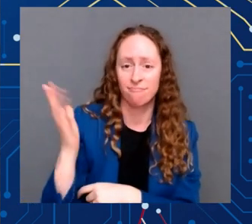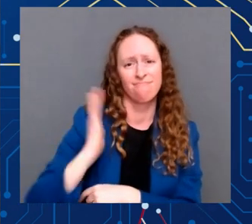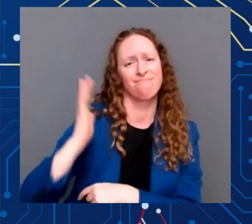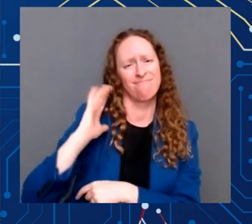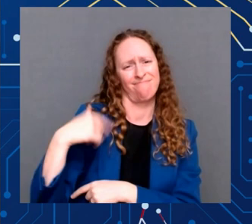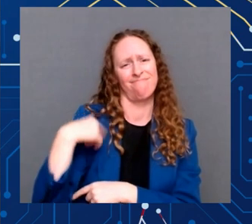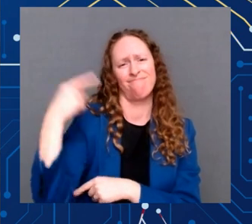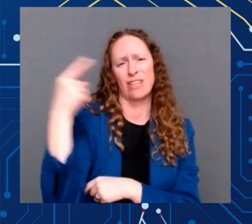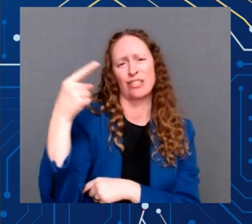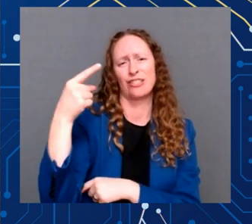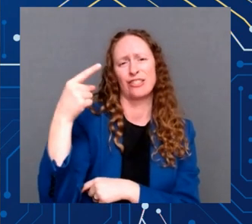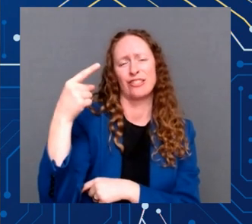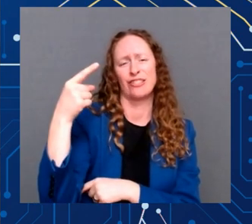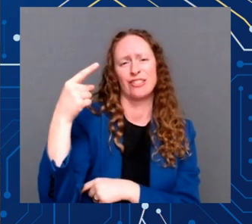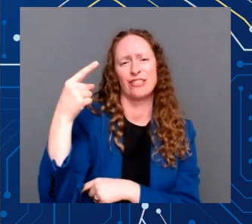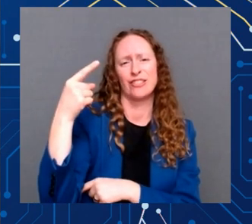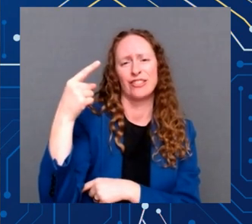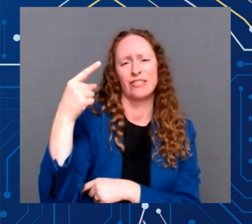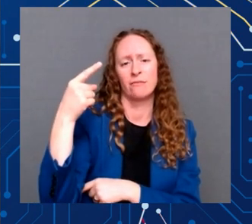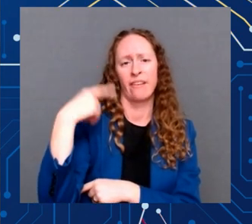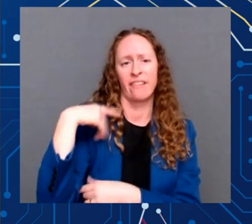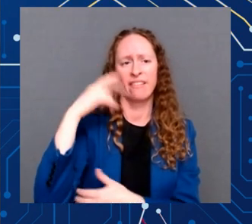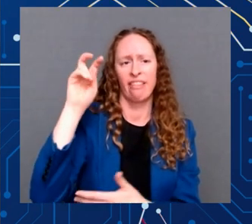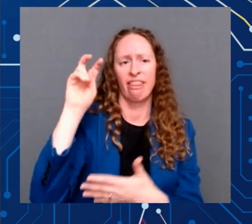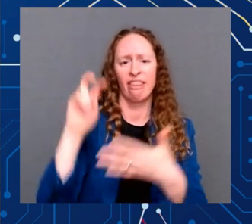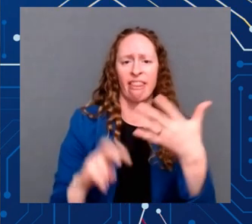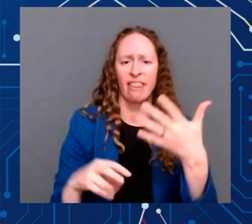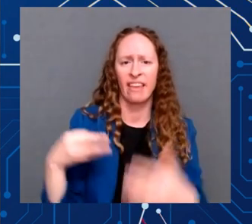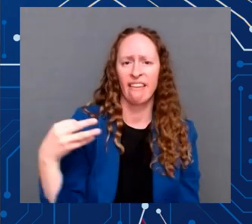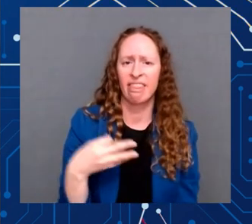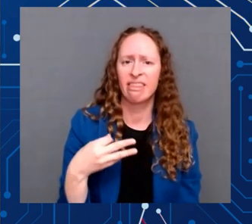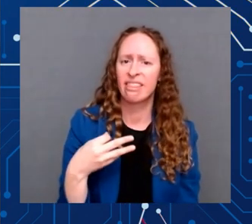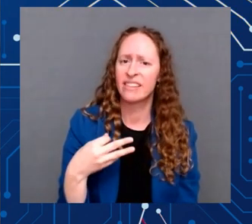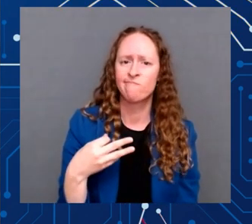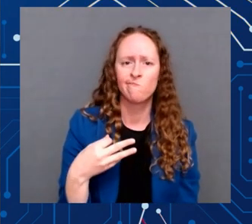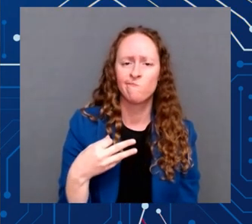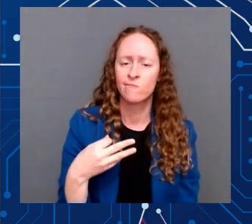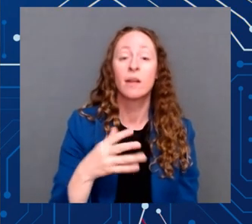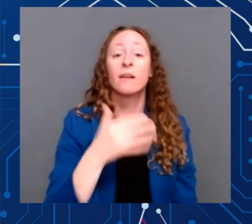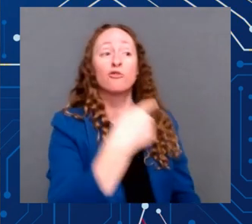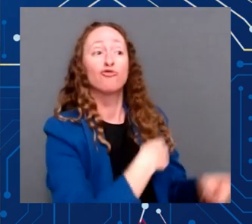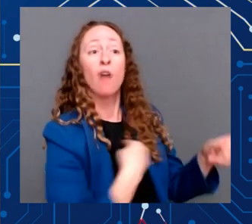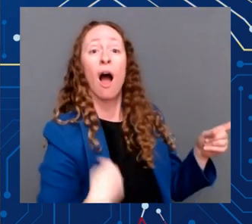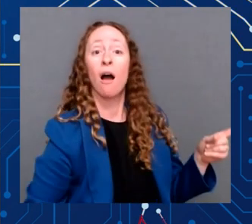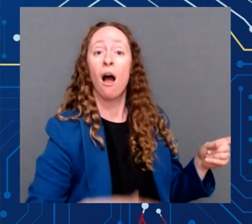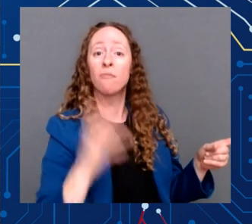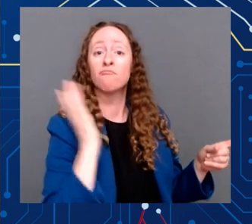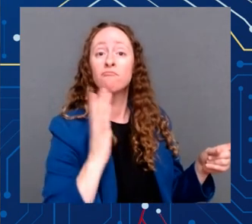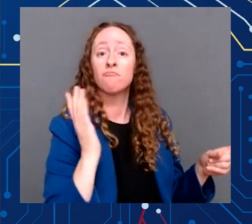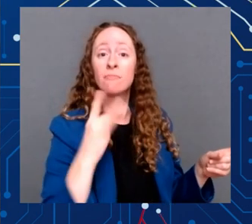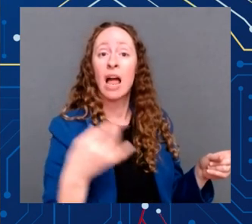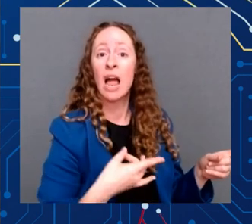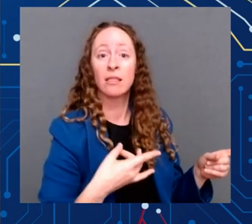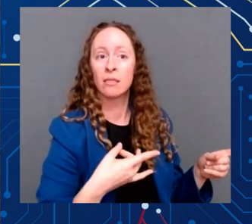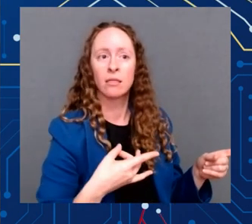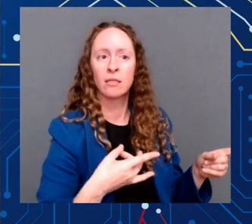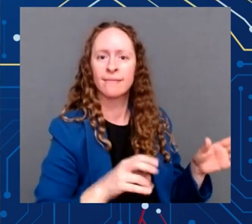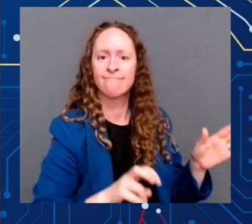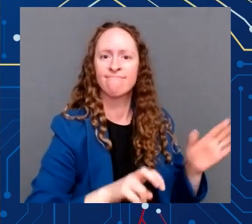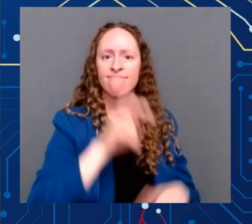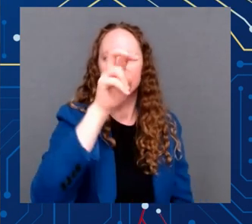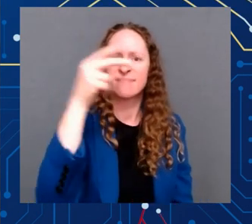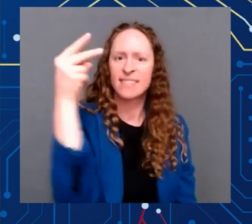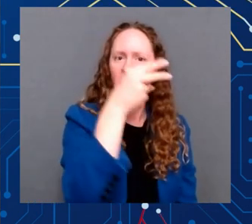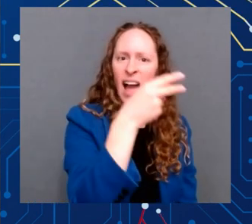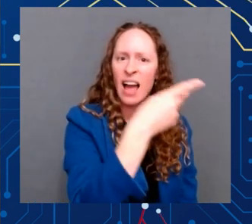they are number two. And other countries are closing in fast. This law gets moving up once again. It authorizes funding to